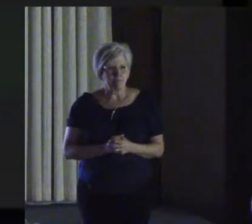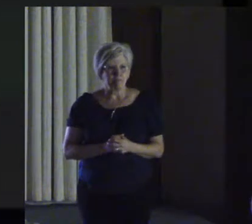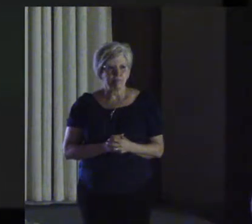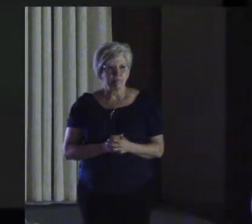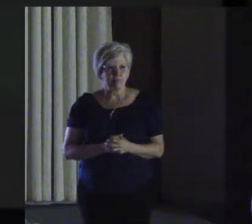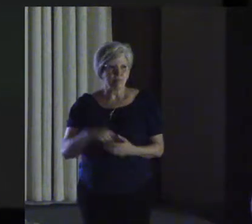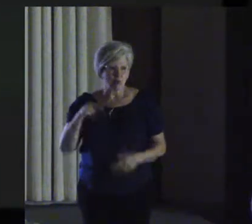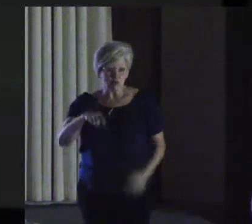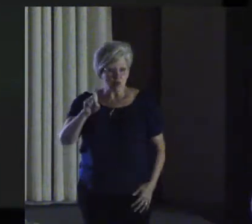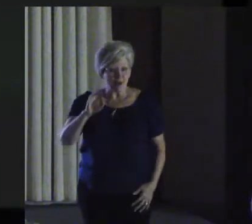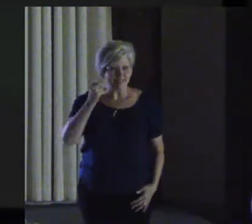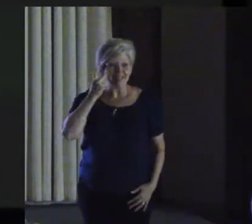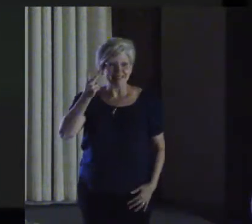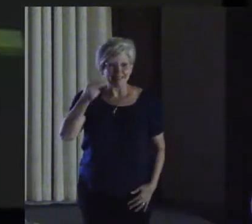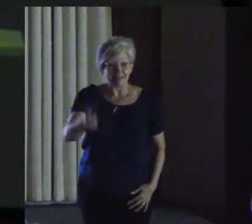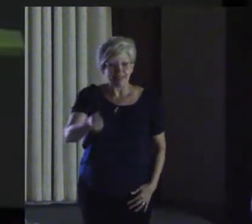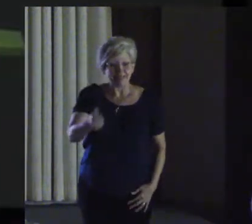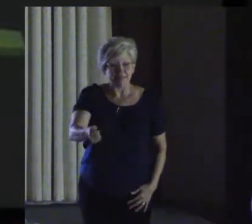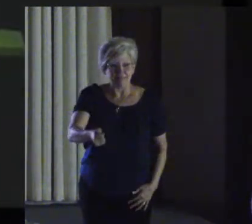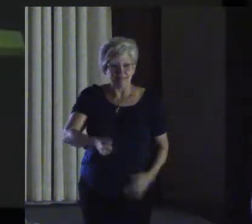You have to see it for yourself.